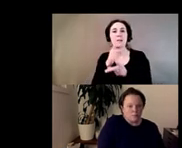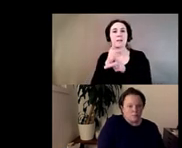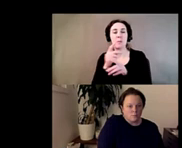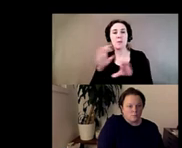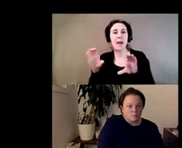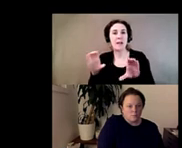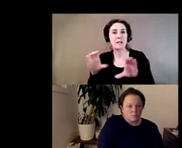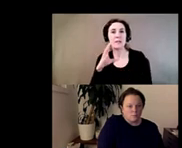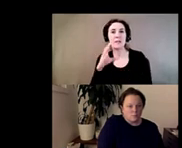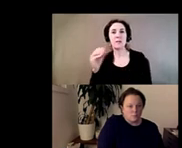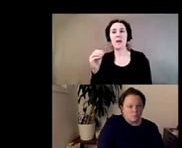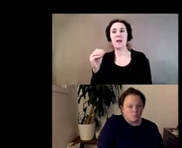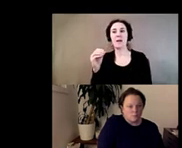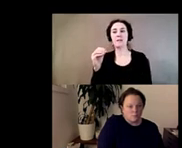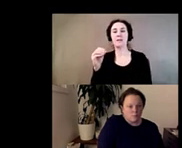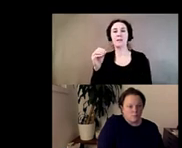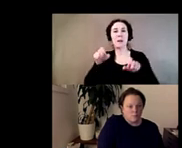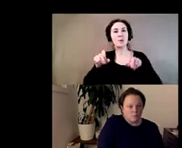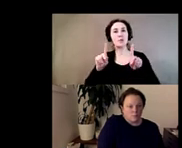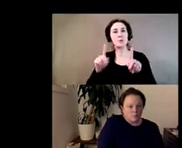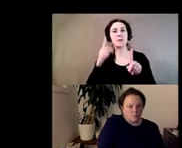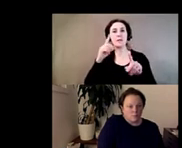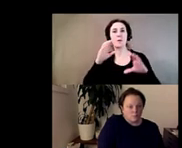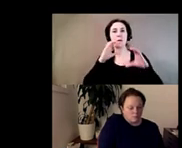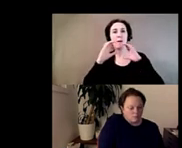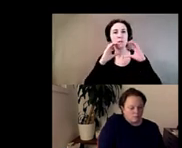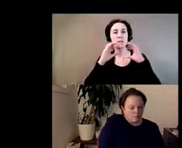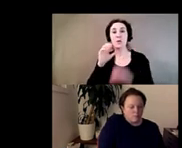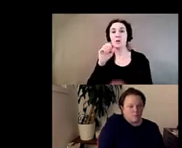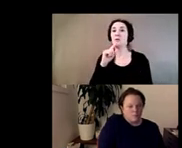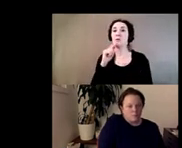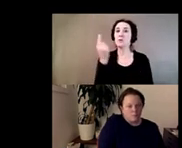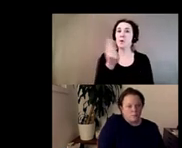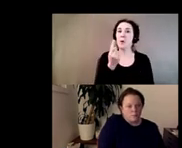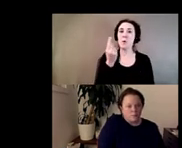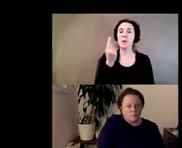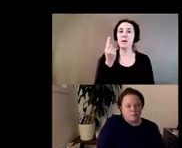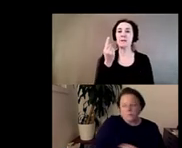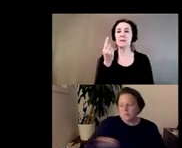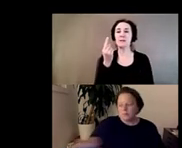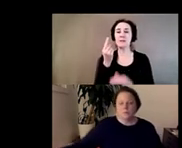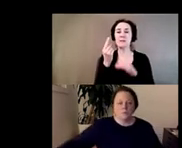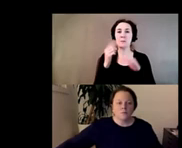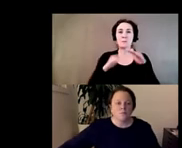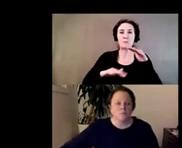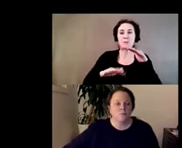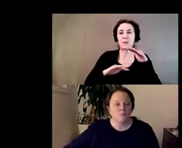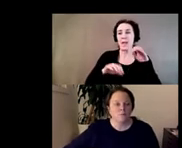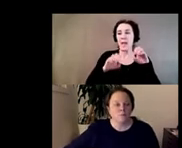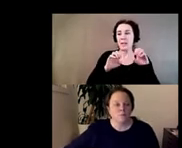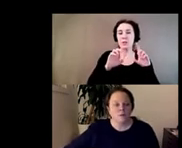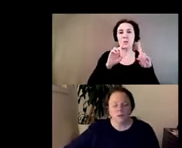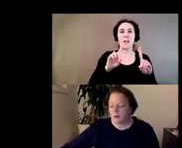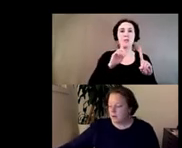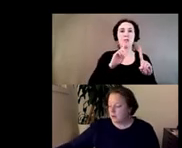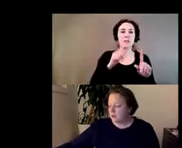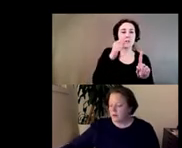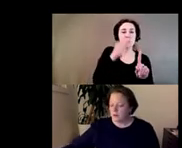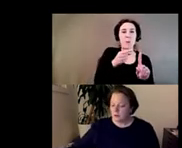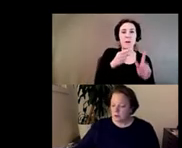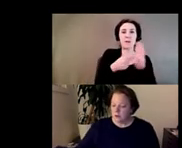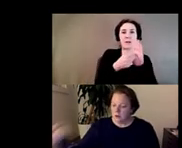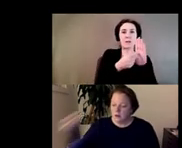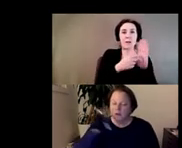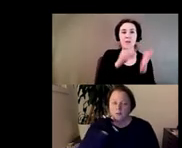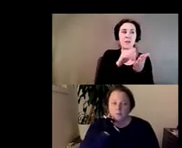and a platform for conversations so there's always this sort of undergirding of education is what exhibitions are about and that's what we